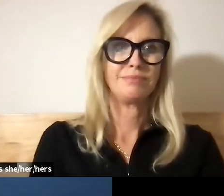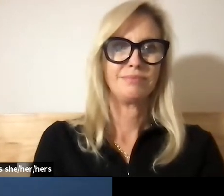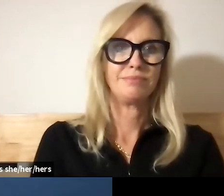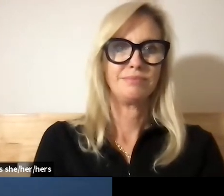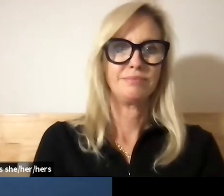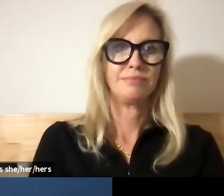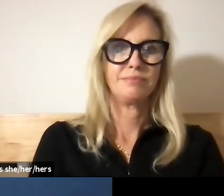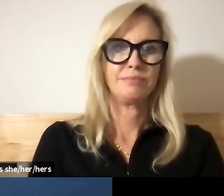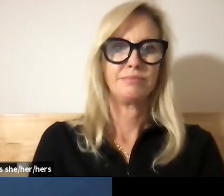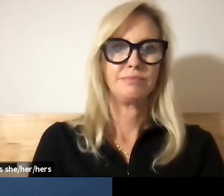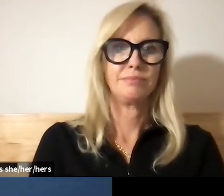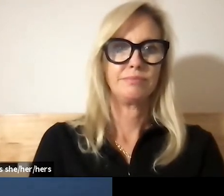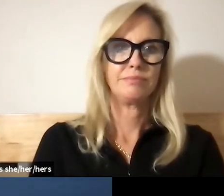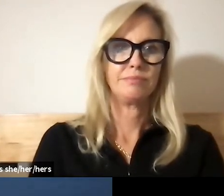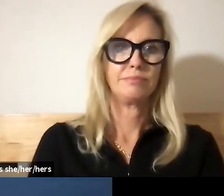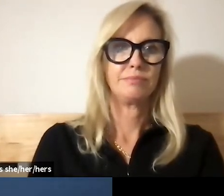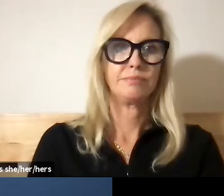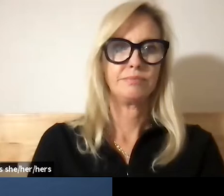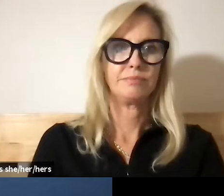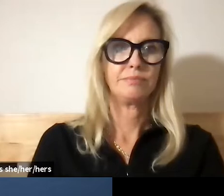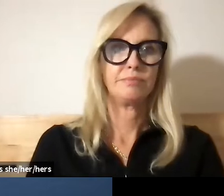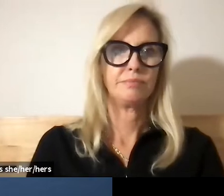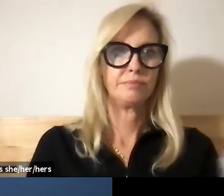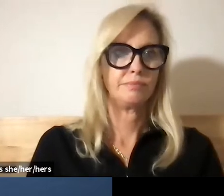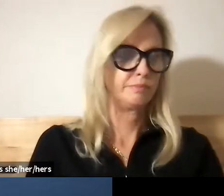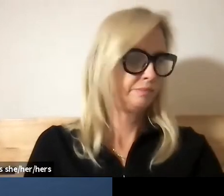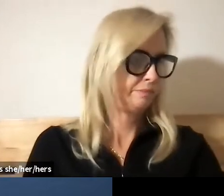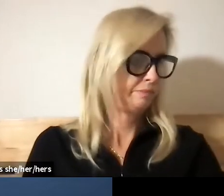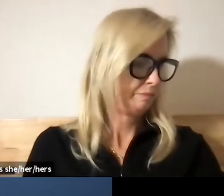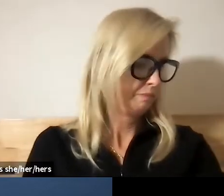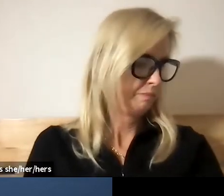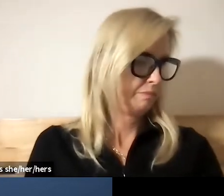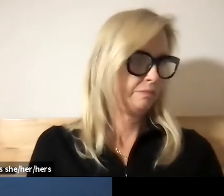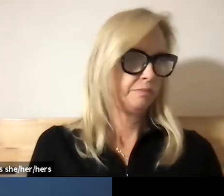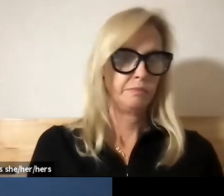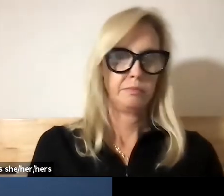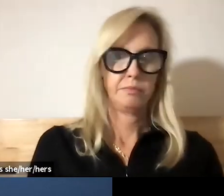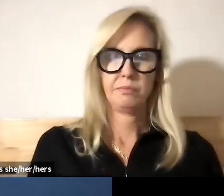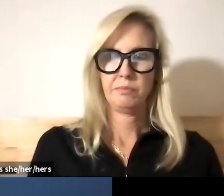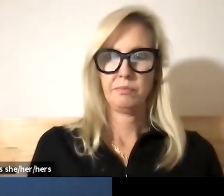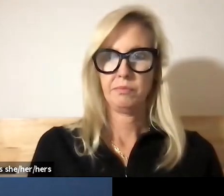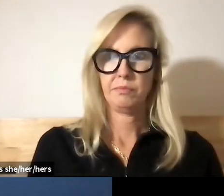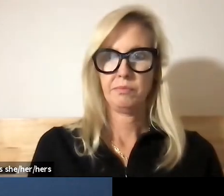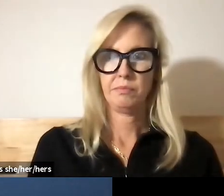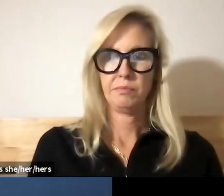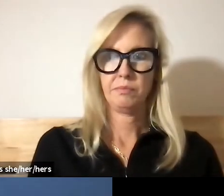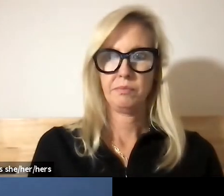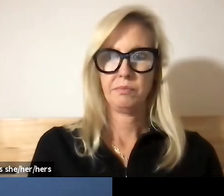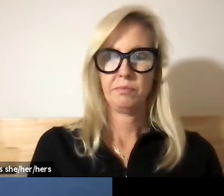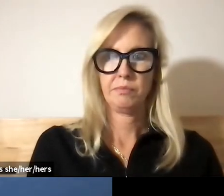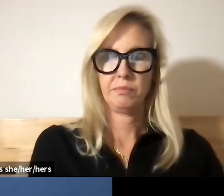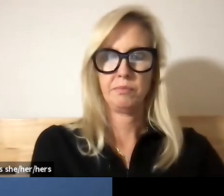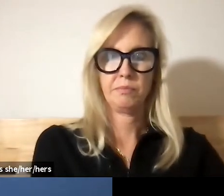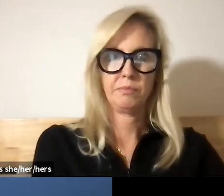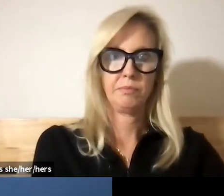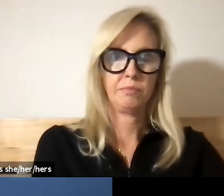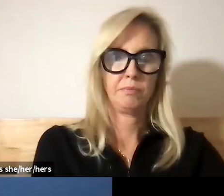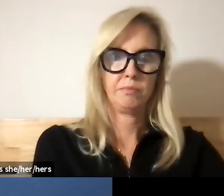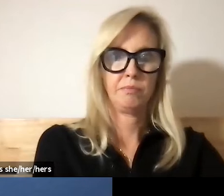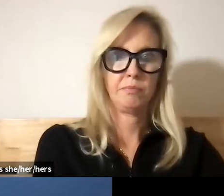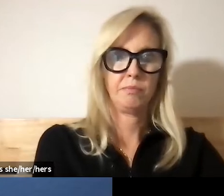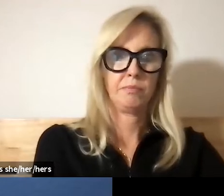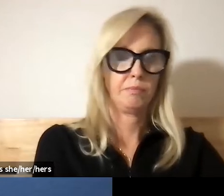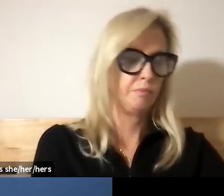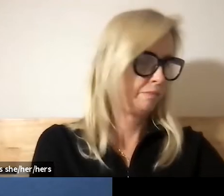in person wearing masks as mandated by the santa barbara county public health and the department and the public may participate through live